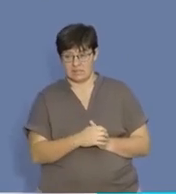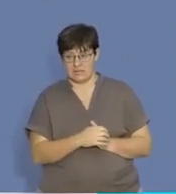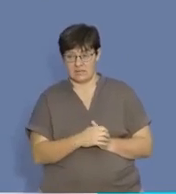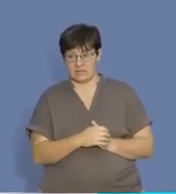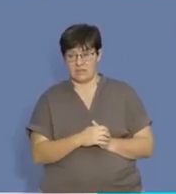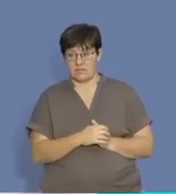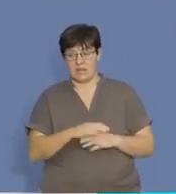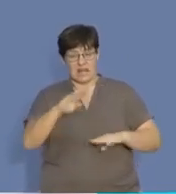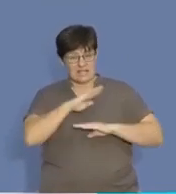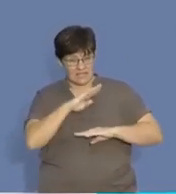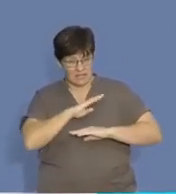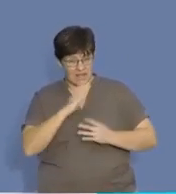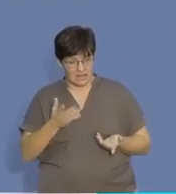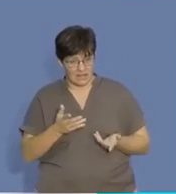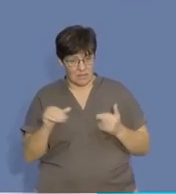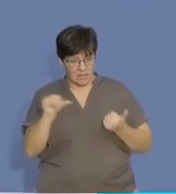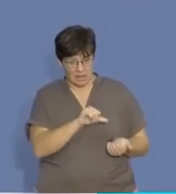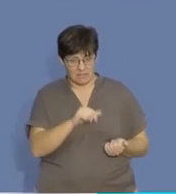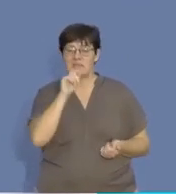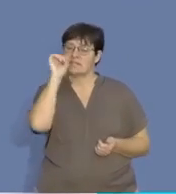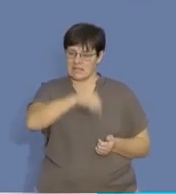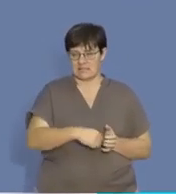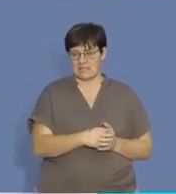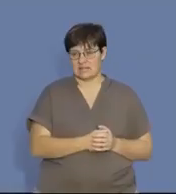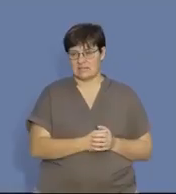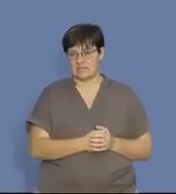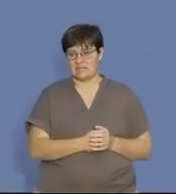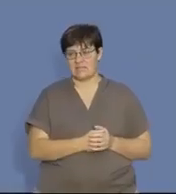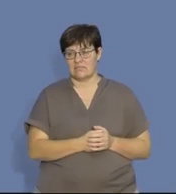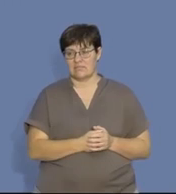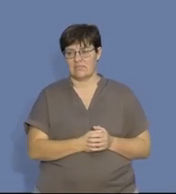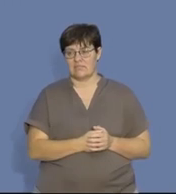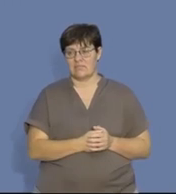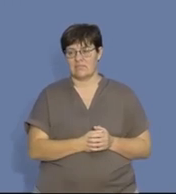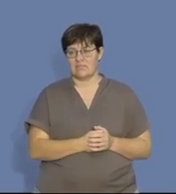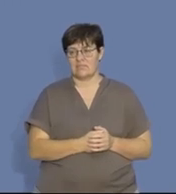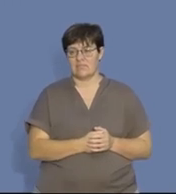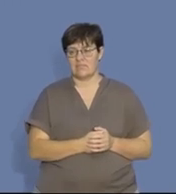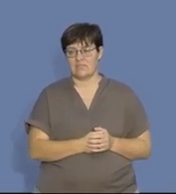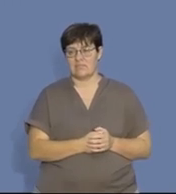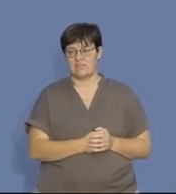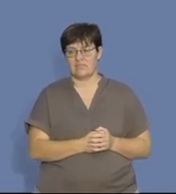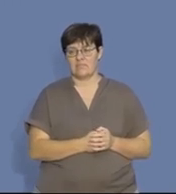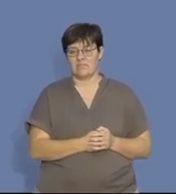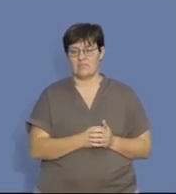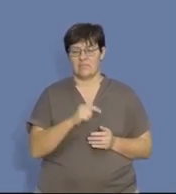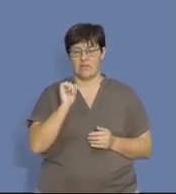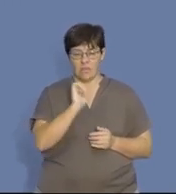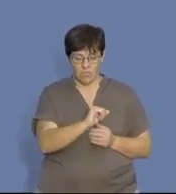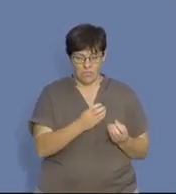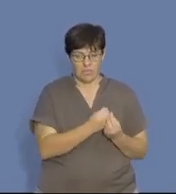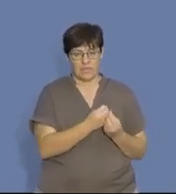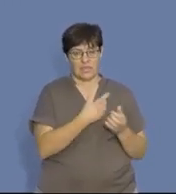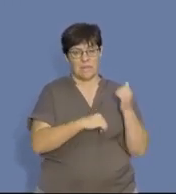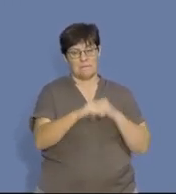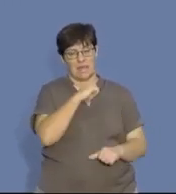So, should they be satisfied with their return? Definitely, okay? They definitely should be satisfied